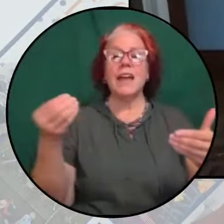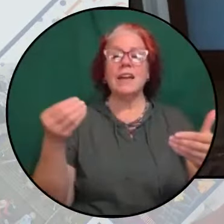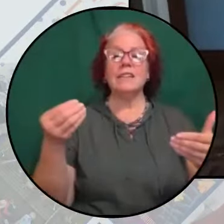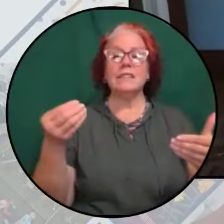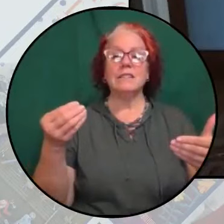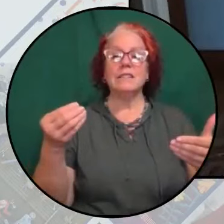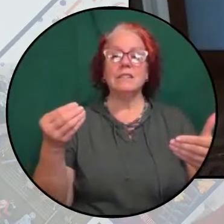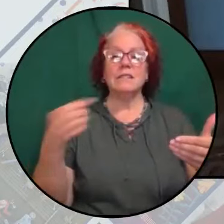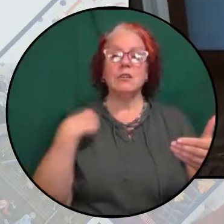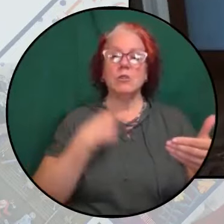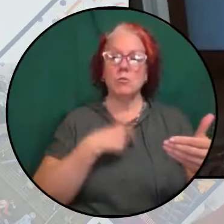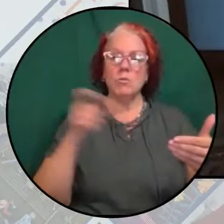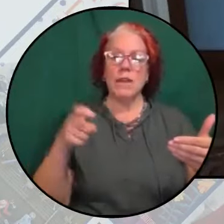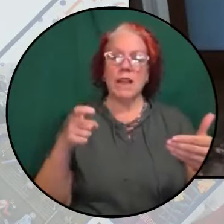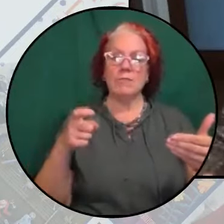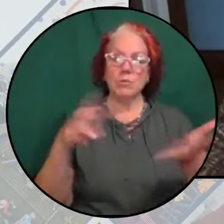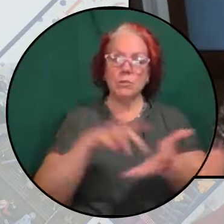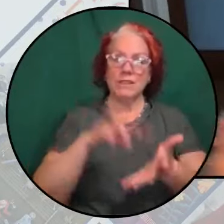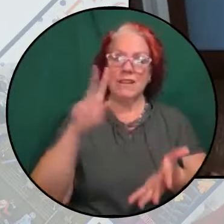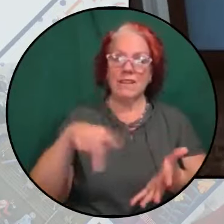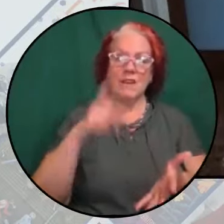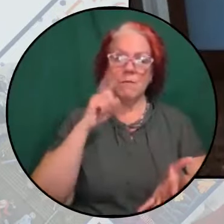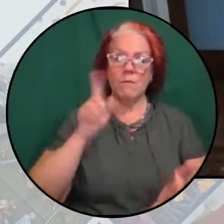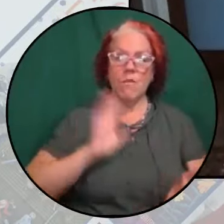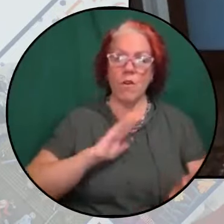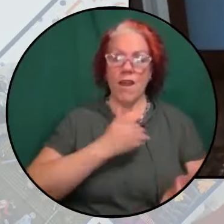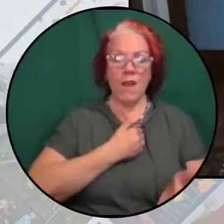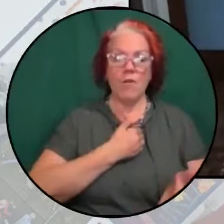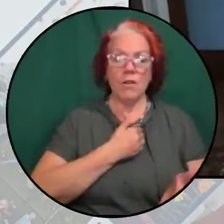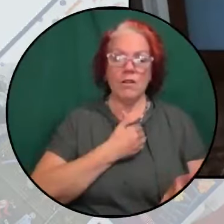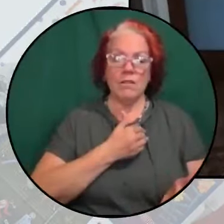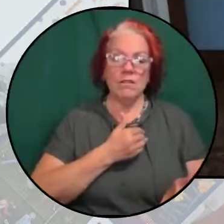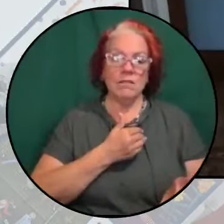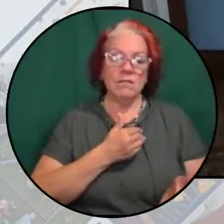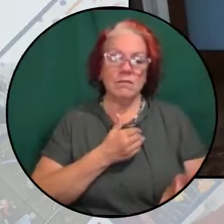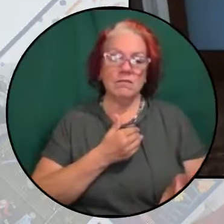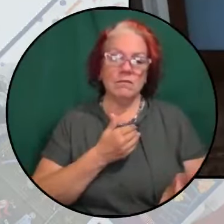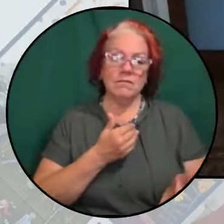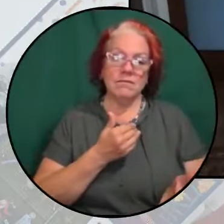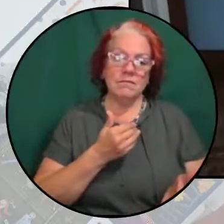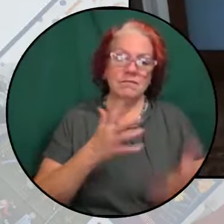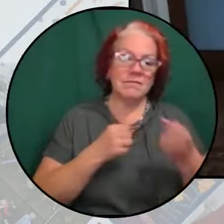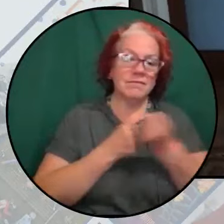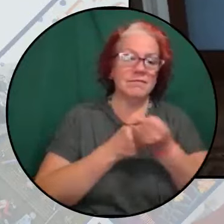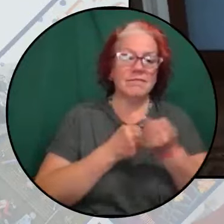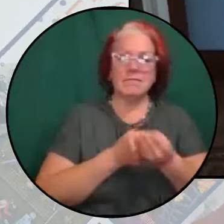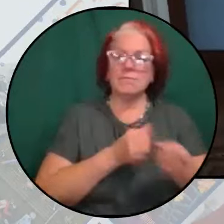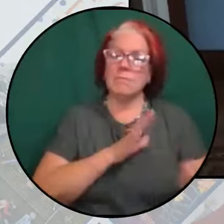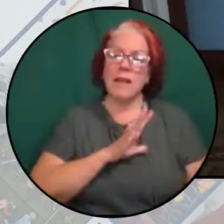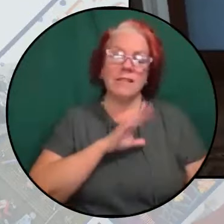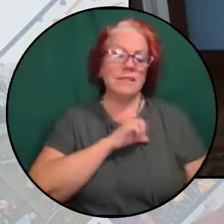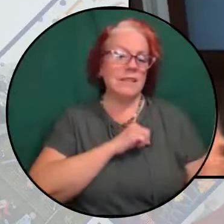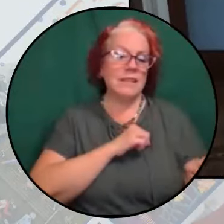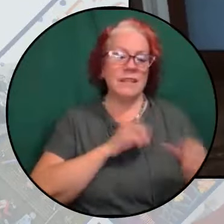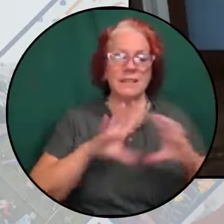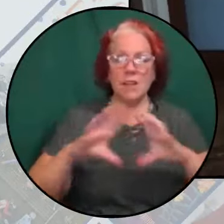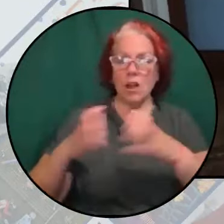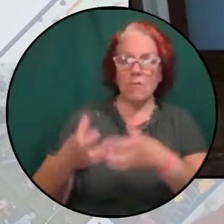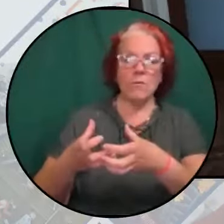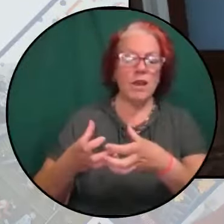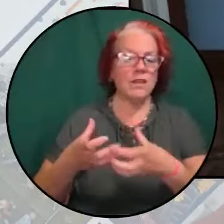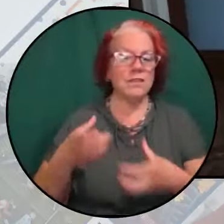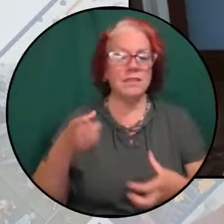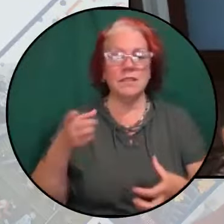And we have to stand up for our Palestinian communists and show